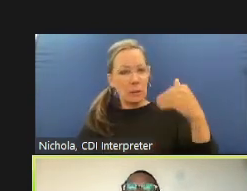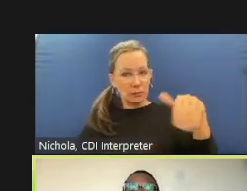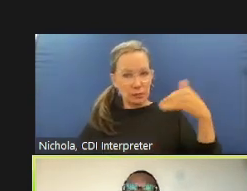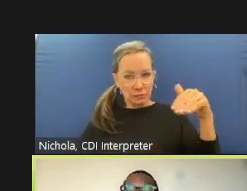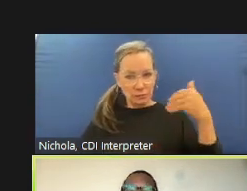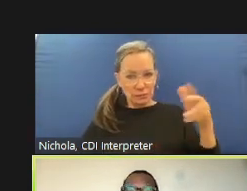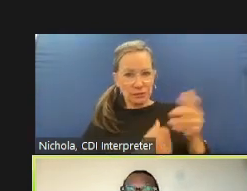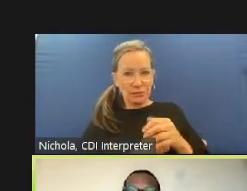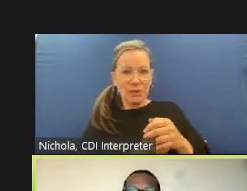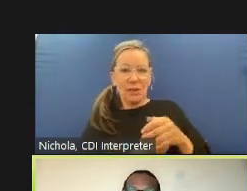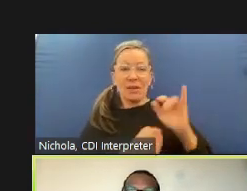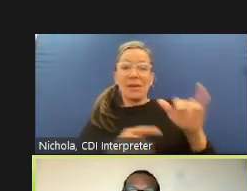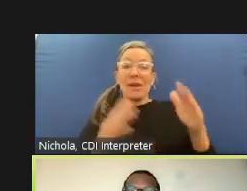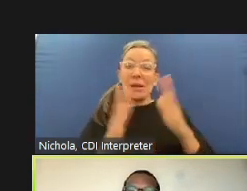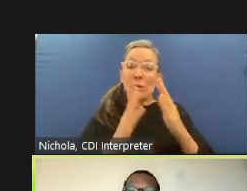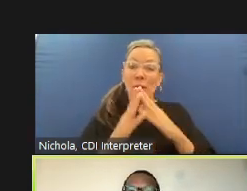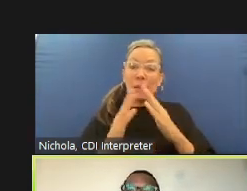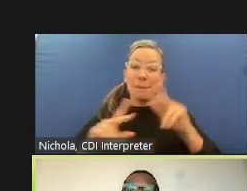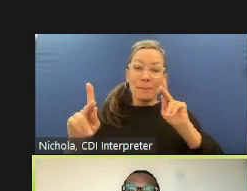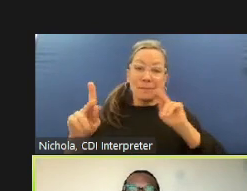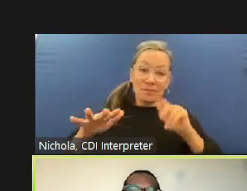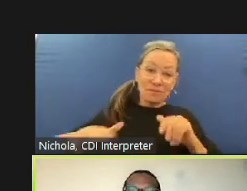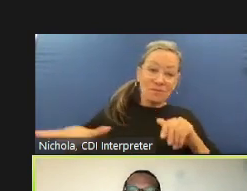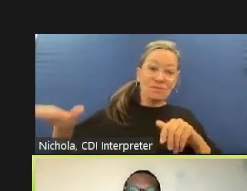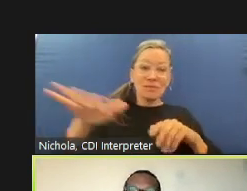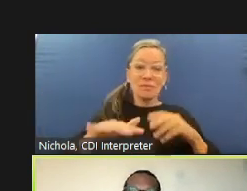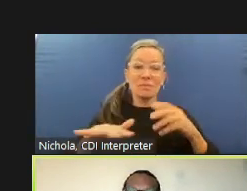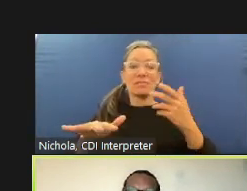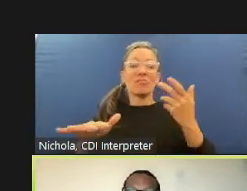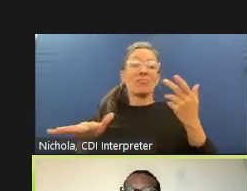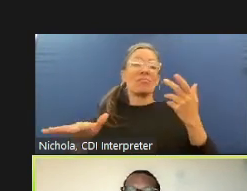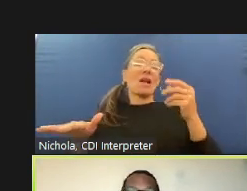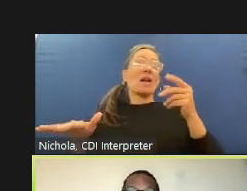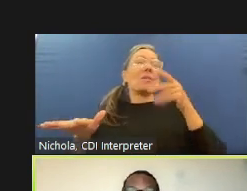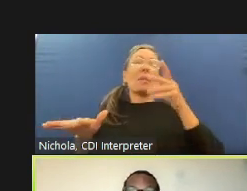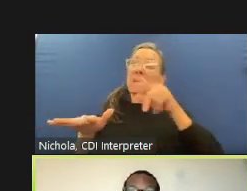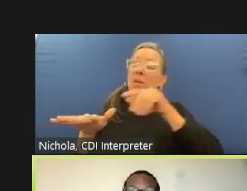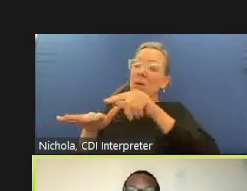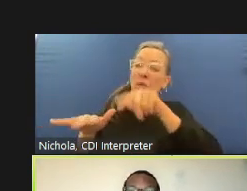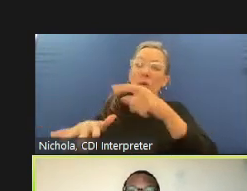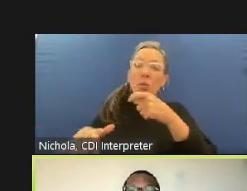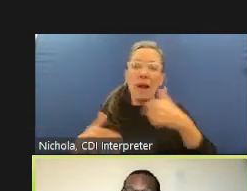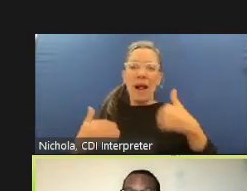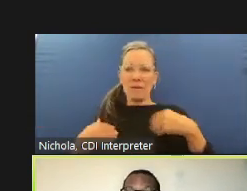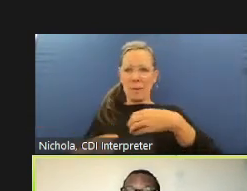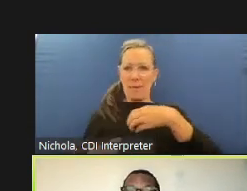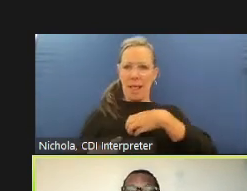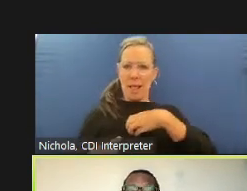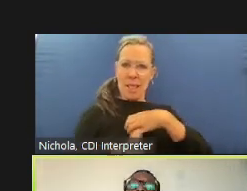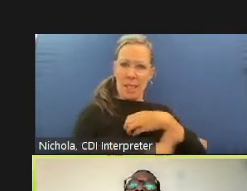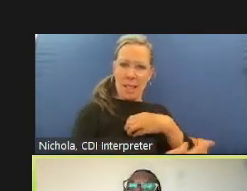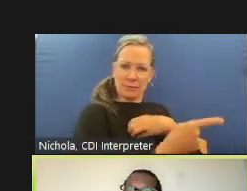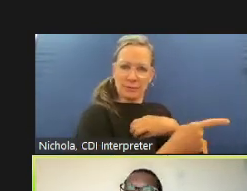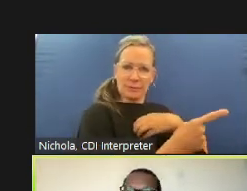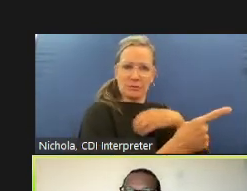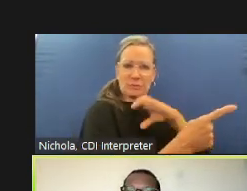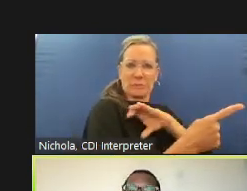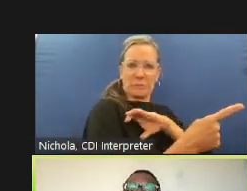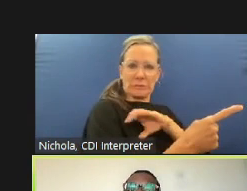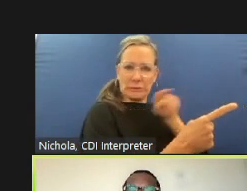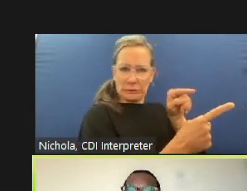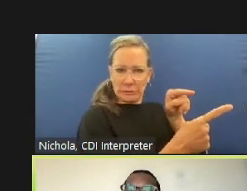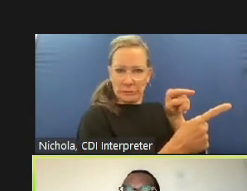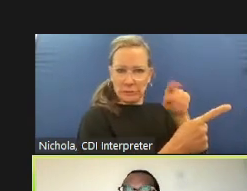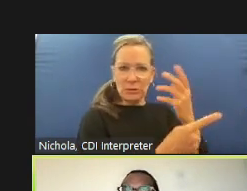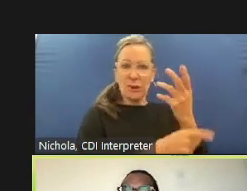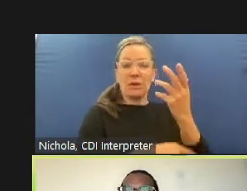people from the law enforcement agency officers or deputies who may be um accused of something all feel